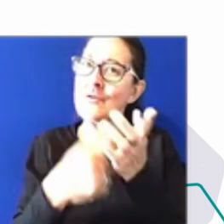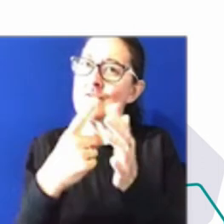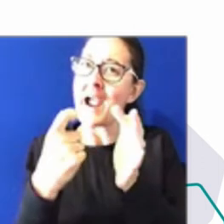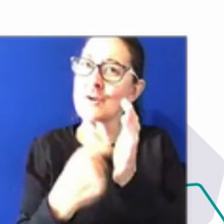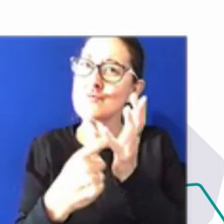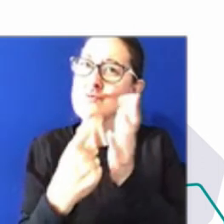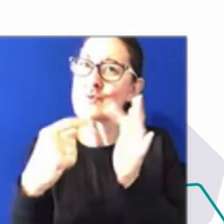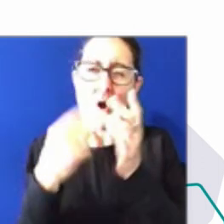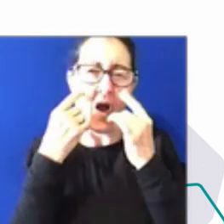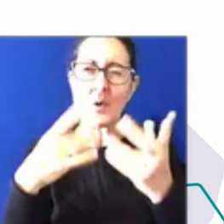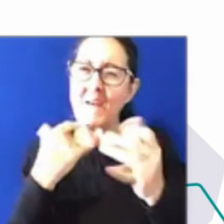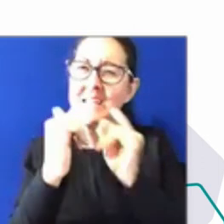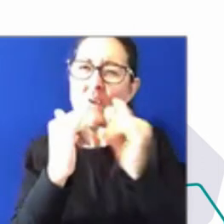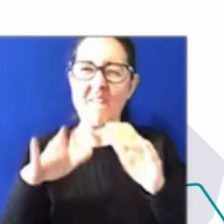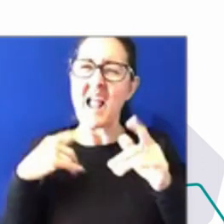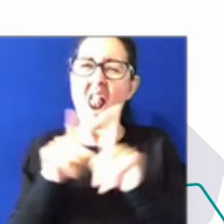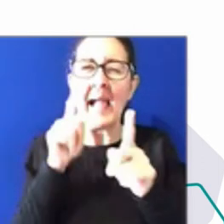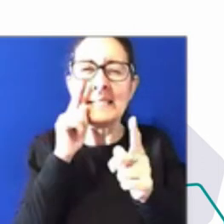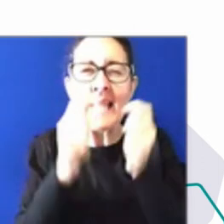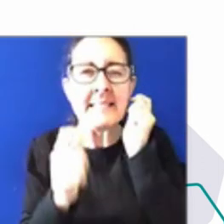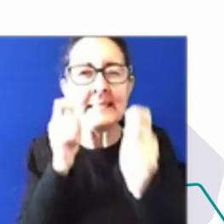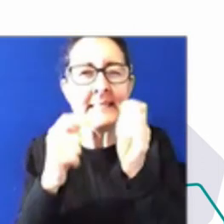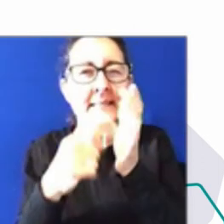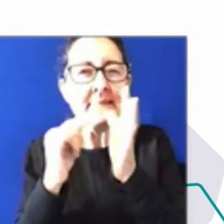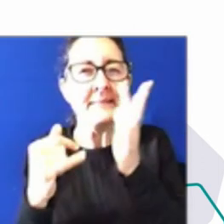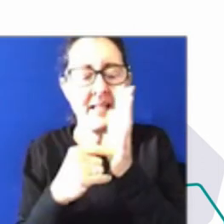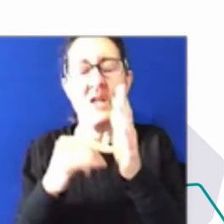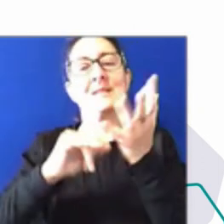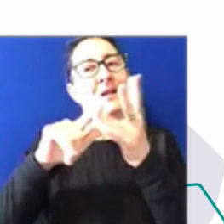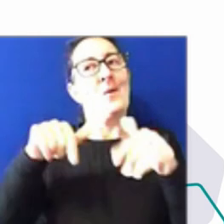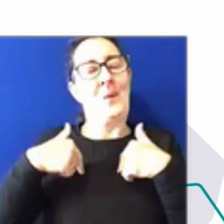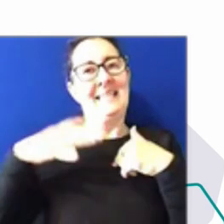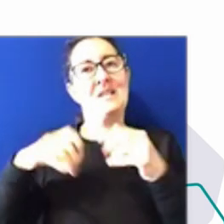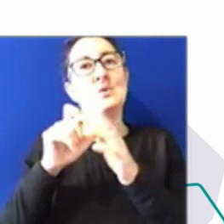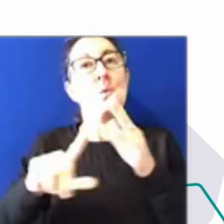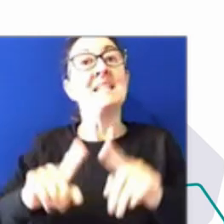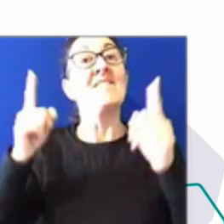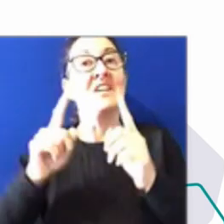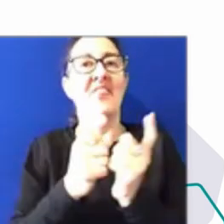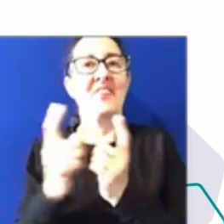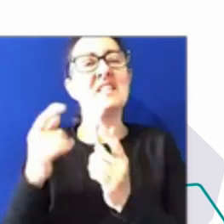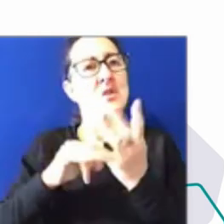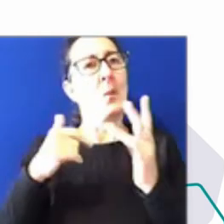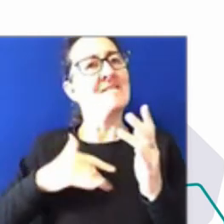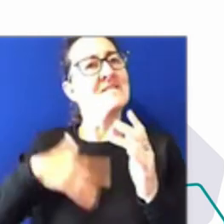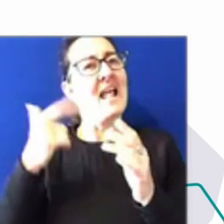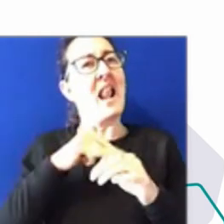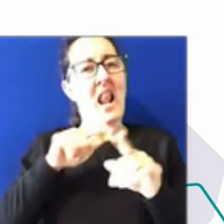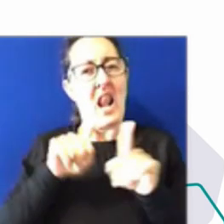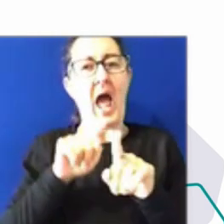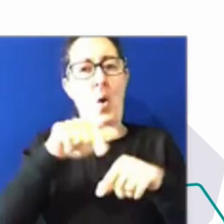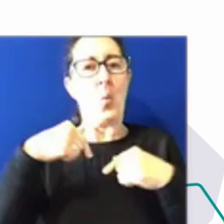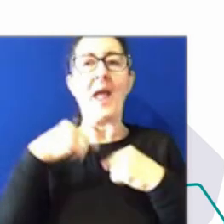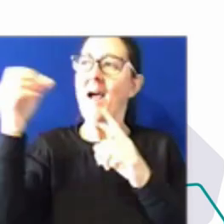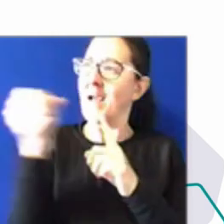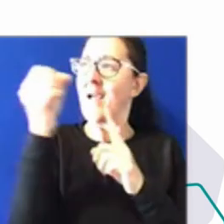doing different things when we're recruiting is really necessary. So thinking about that it doesn't just